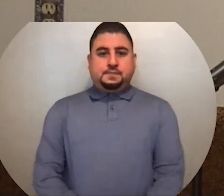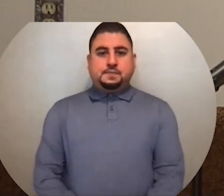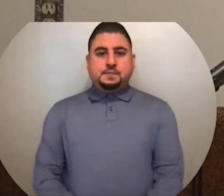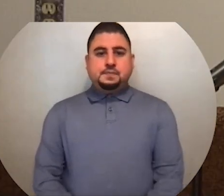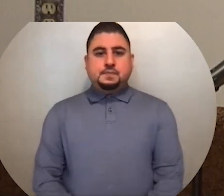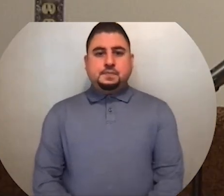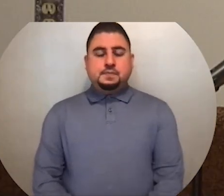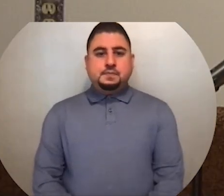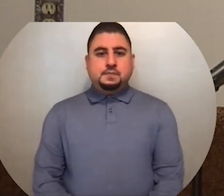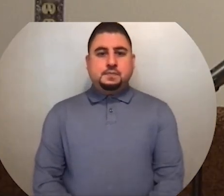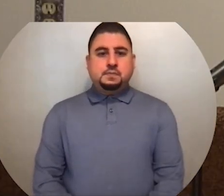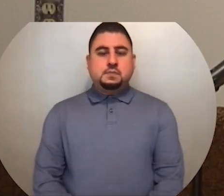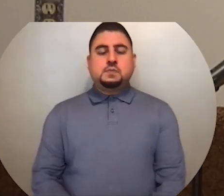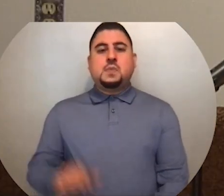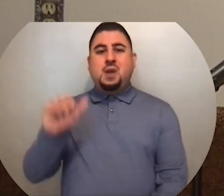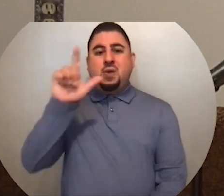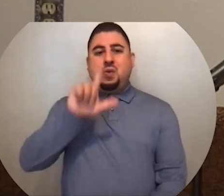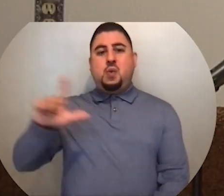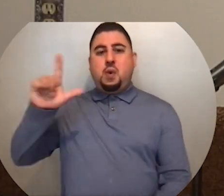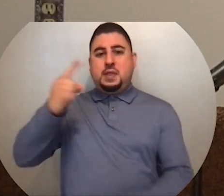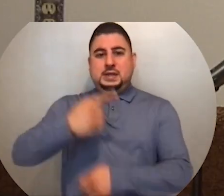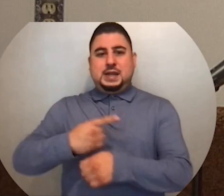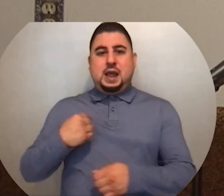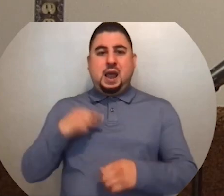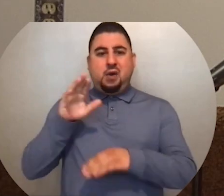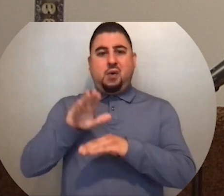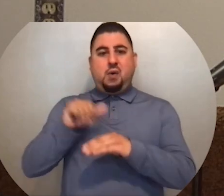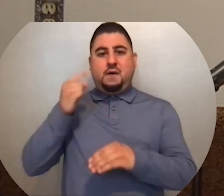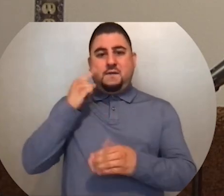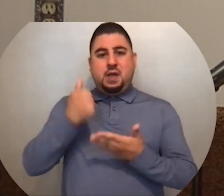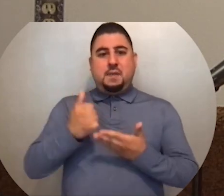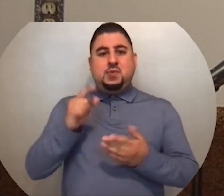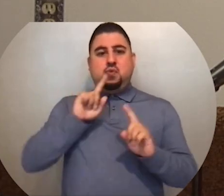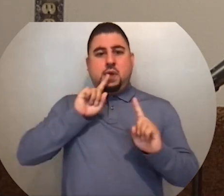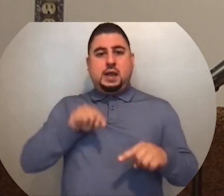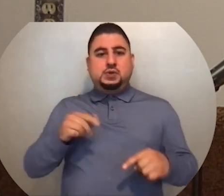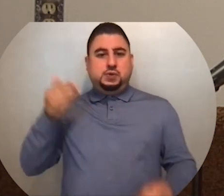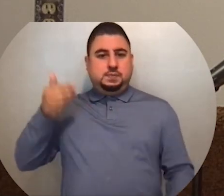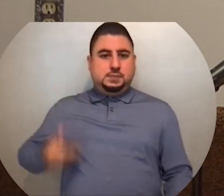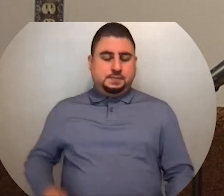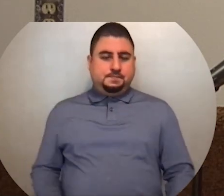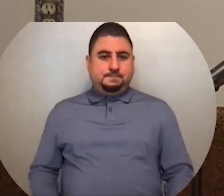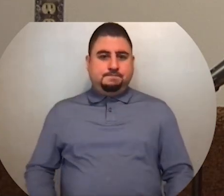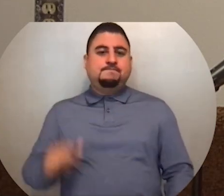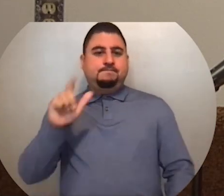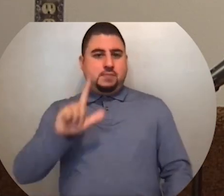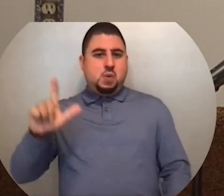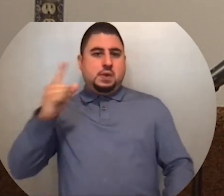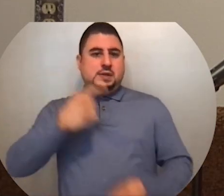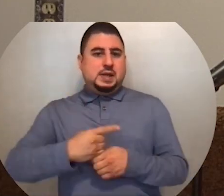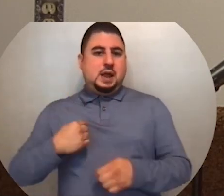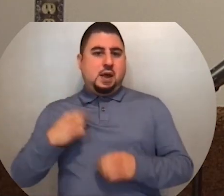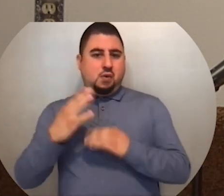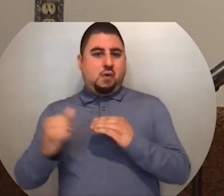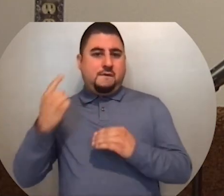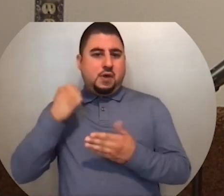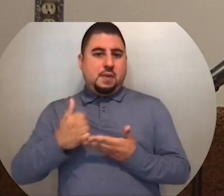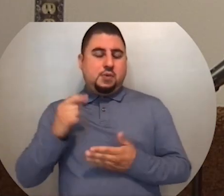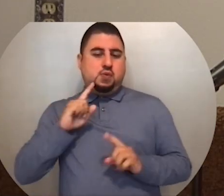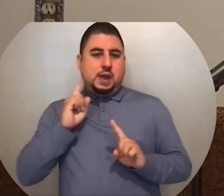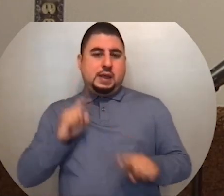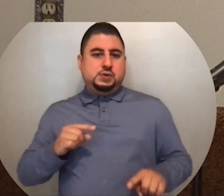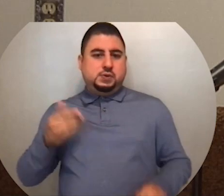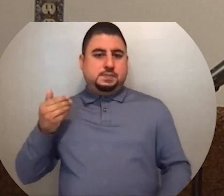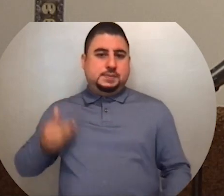Lord, on the day I called for help, you answered me. Lord, on the day I called for